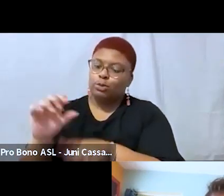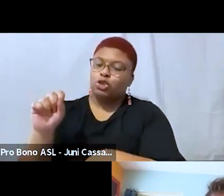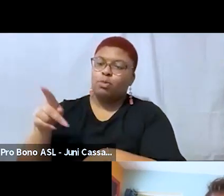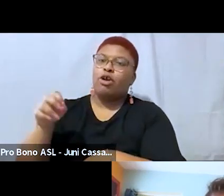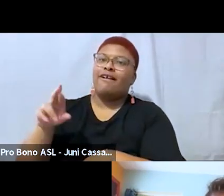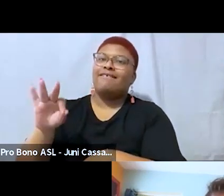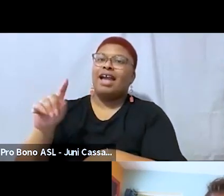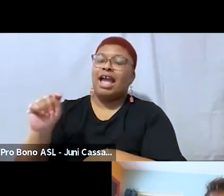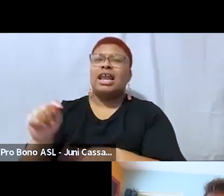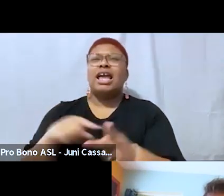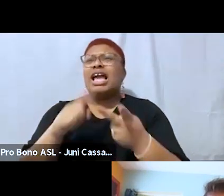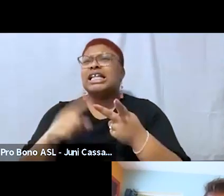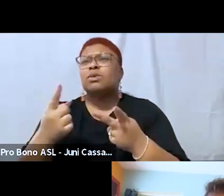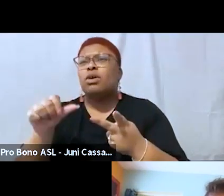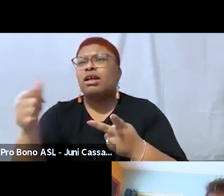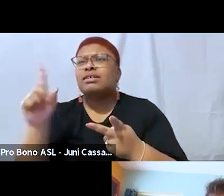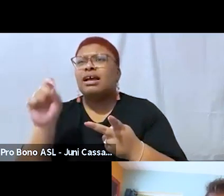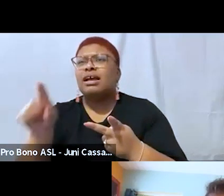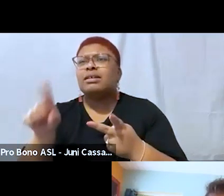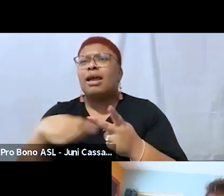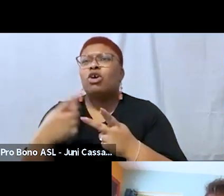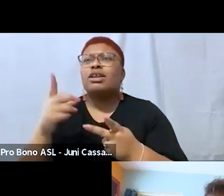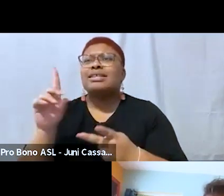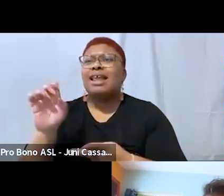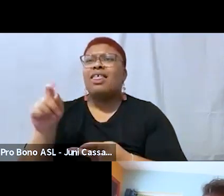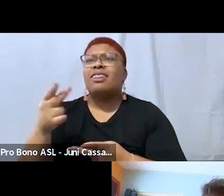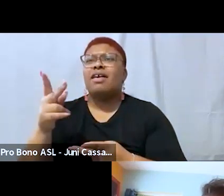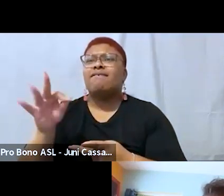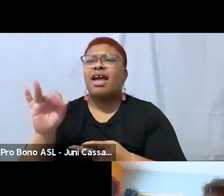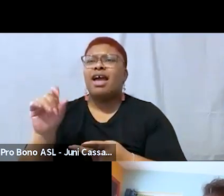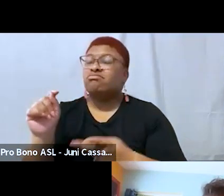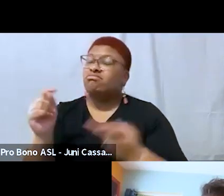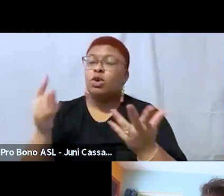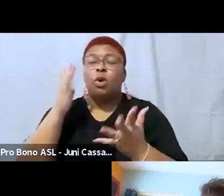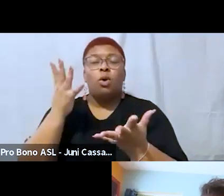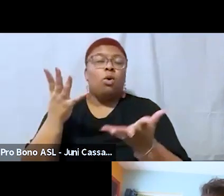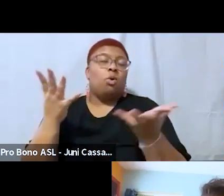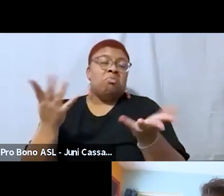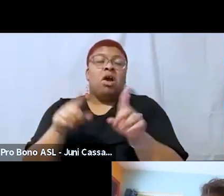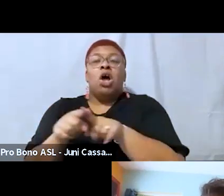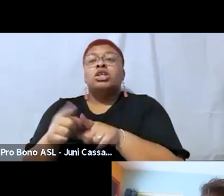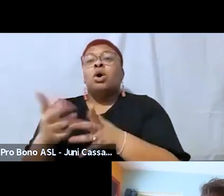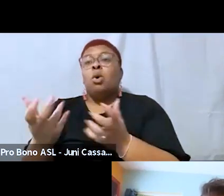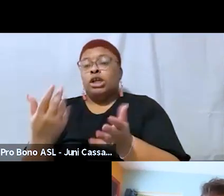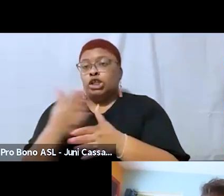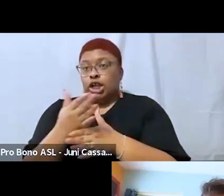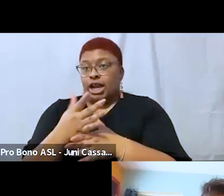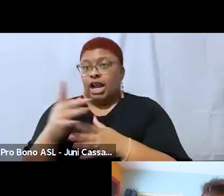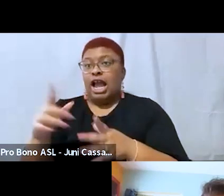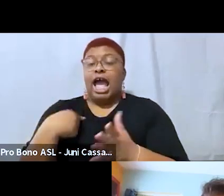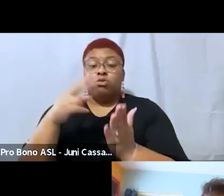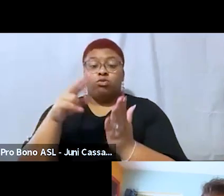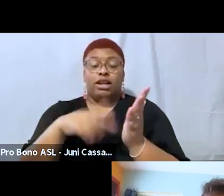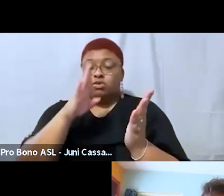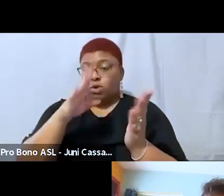to that terminology as well um i want to also share um for those who haven't read the article i want to share a direct quote from the article because i think this is